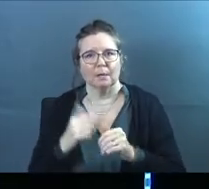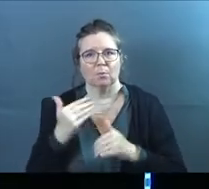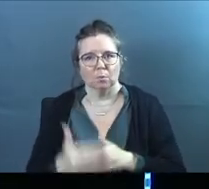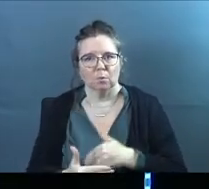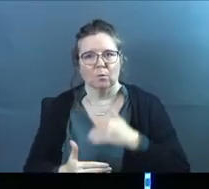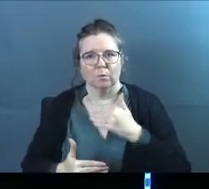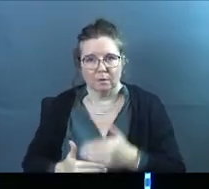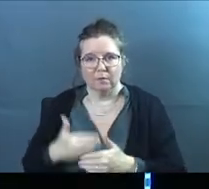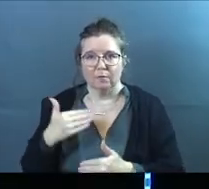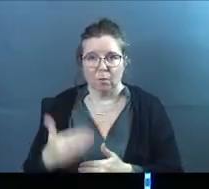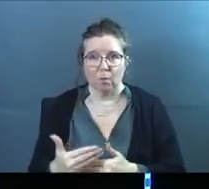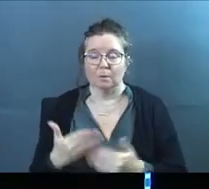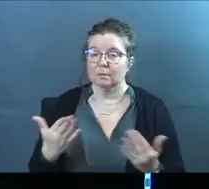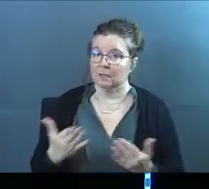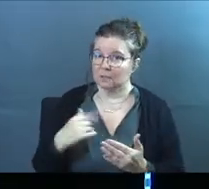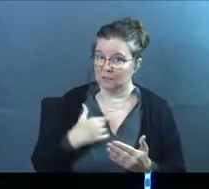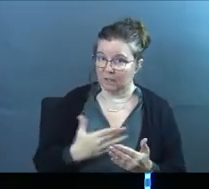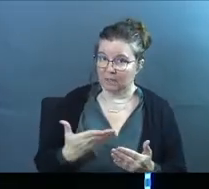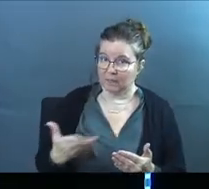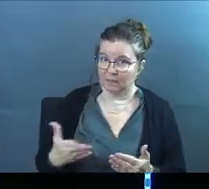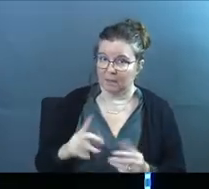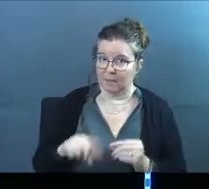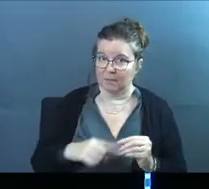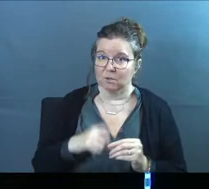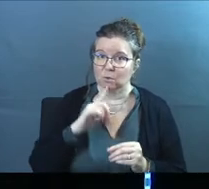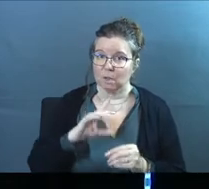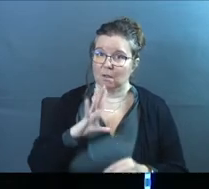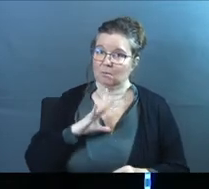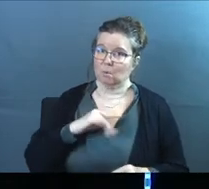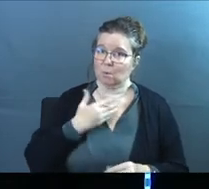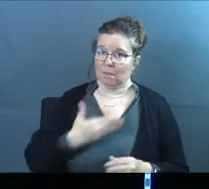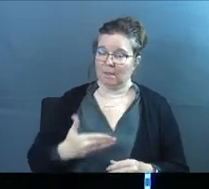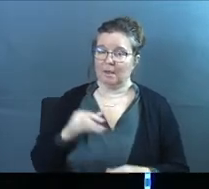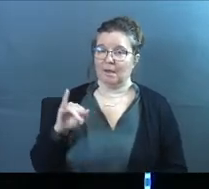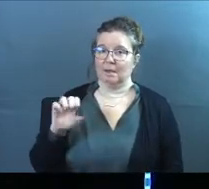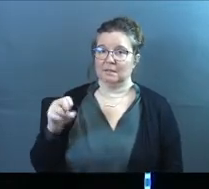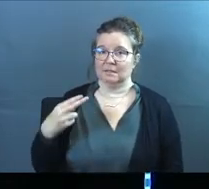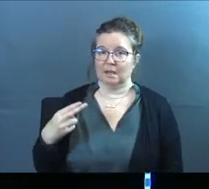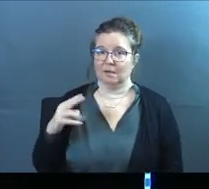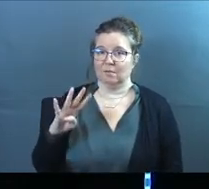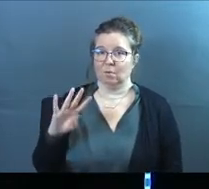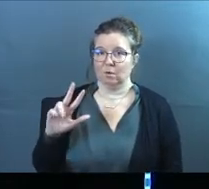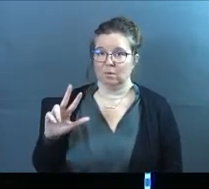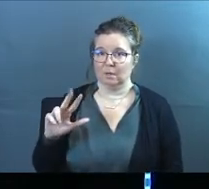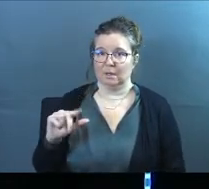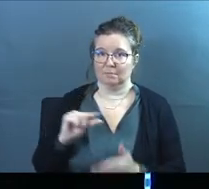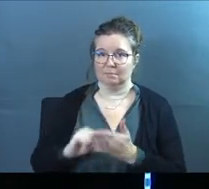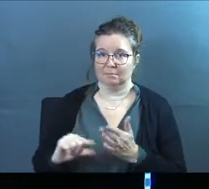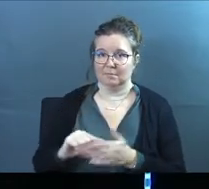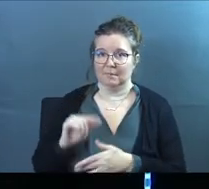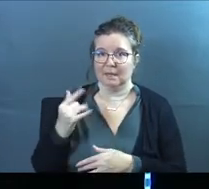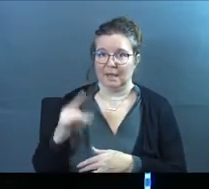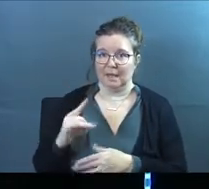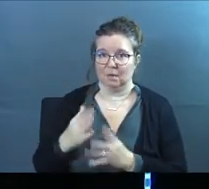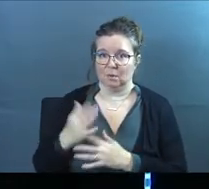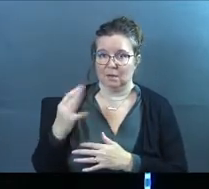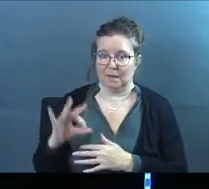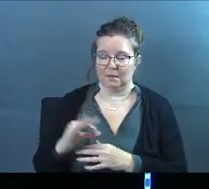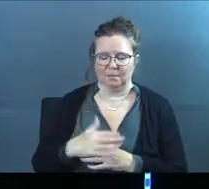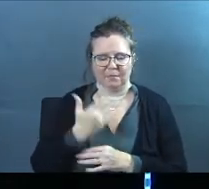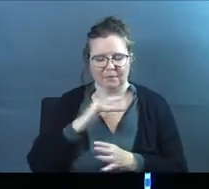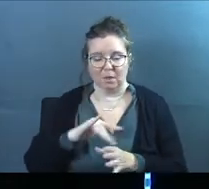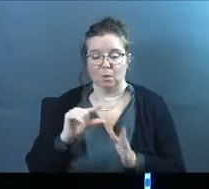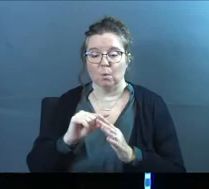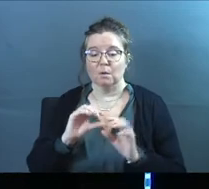moving forward. And here's the other thing about this. Here's the really cool thing. Isaiah 43, 18 through 19. But forget all that. The words of the Father.